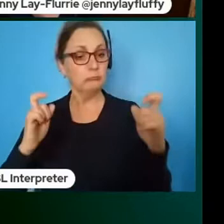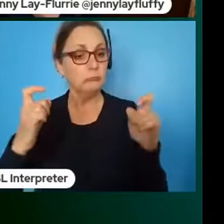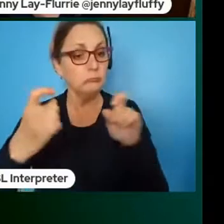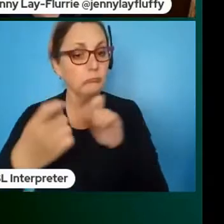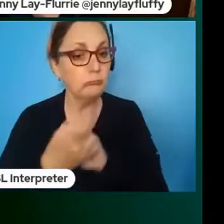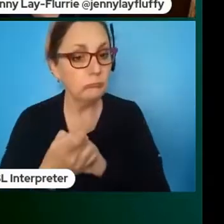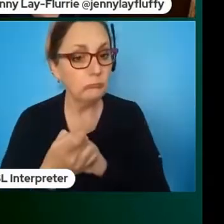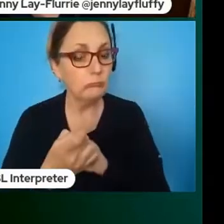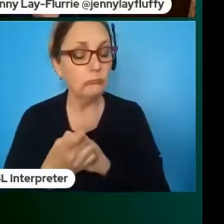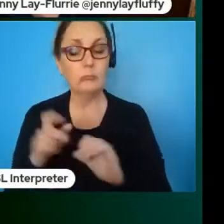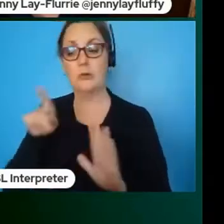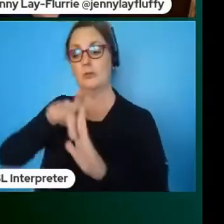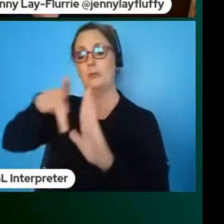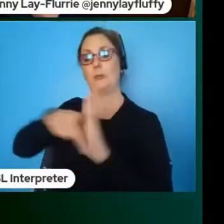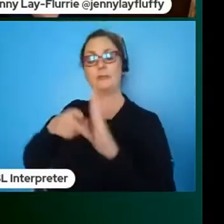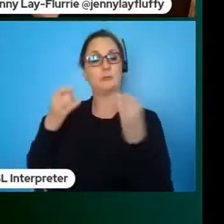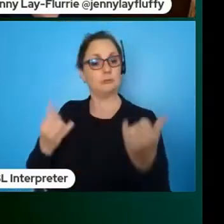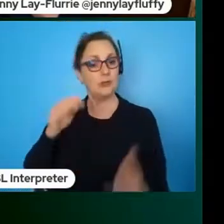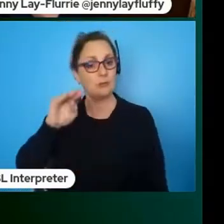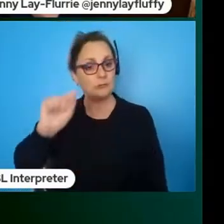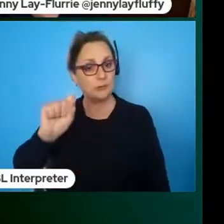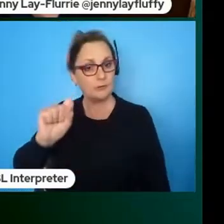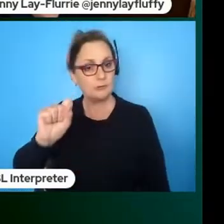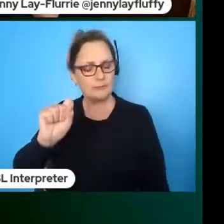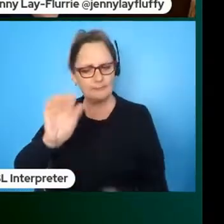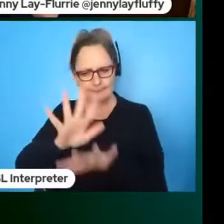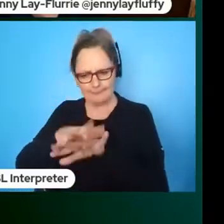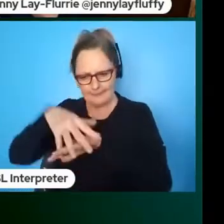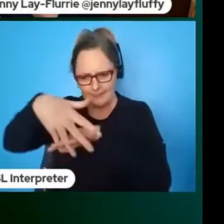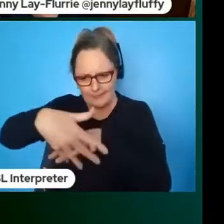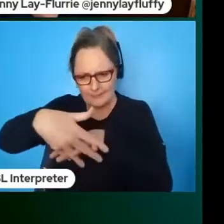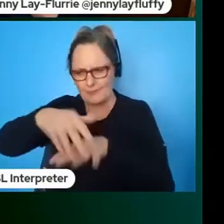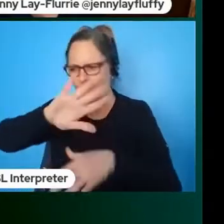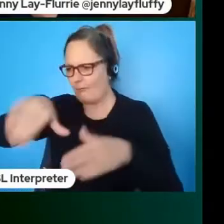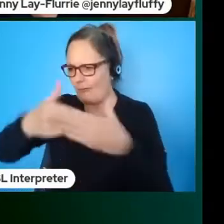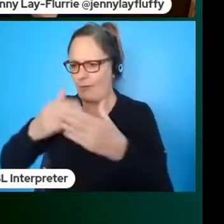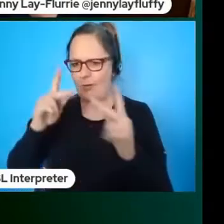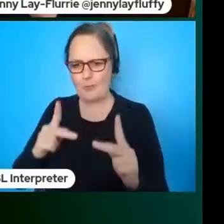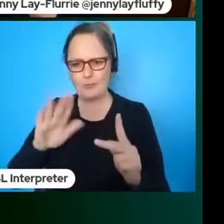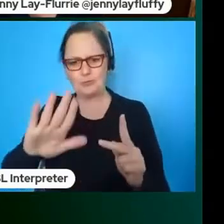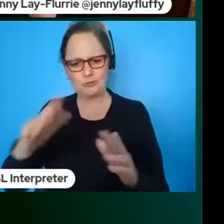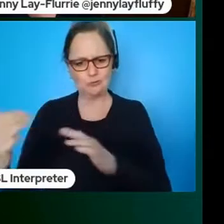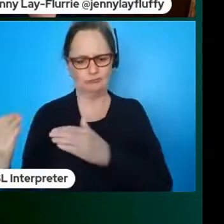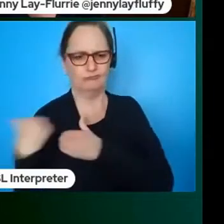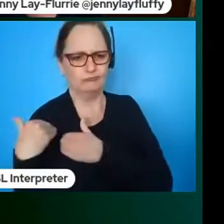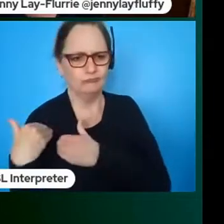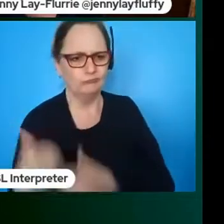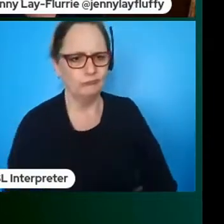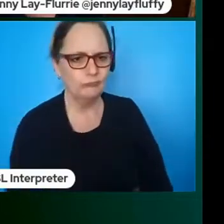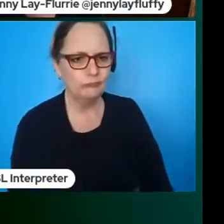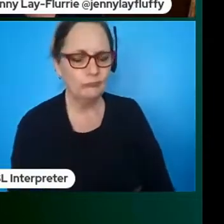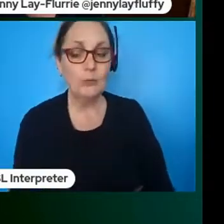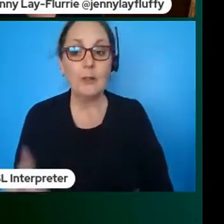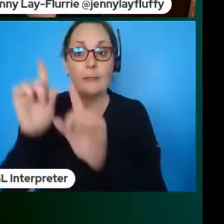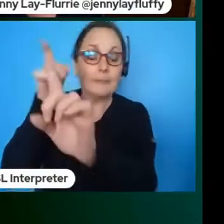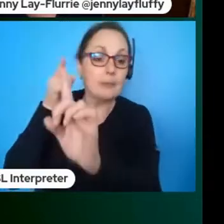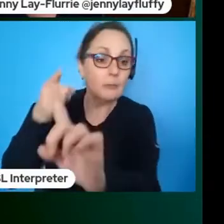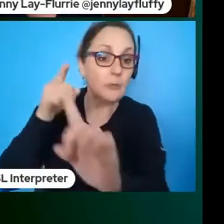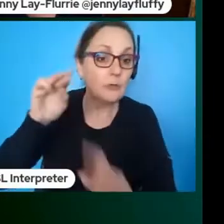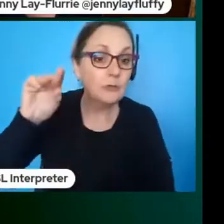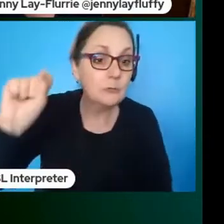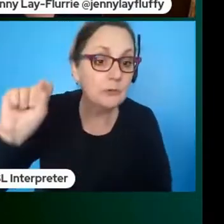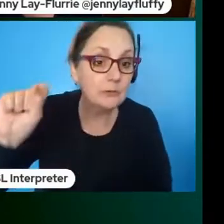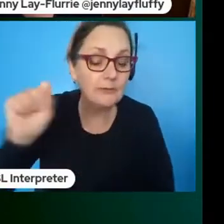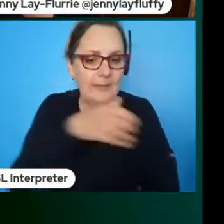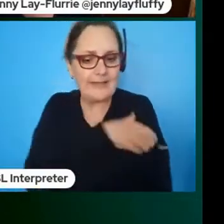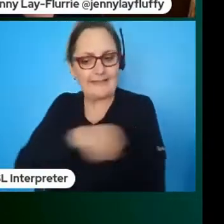is to think about this as a part of every single person's obligation in fact the mission of microsoft is to